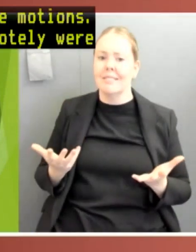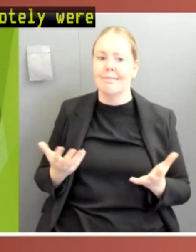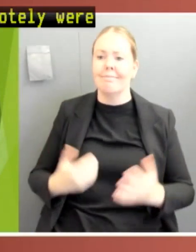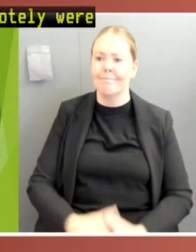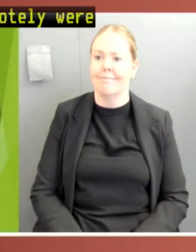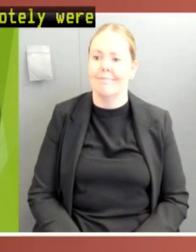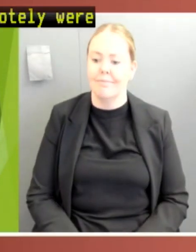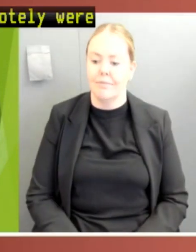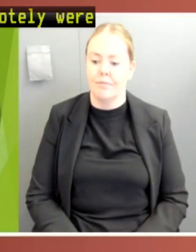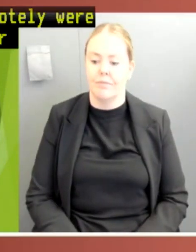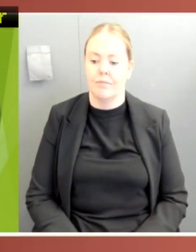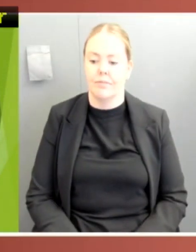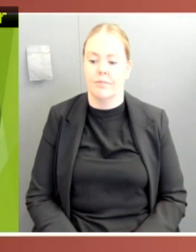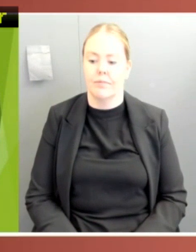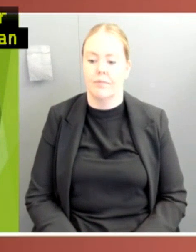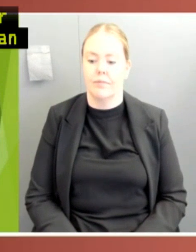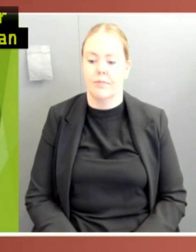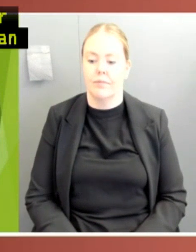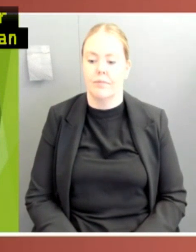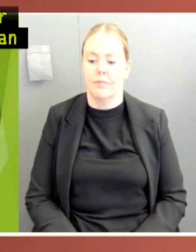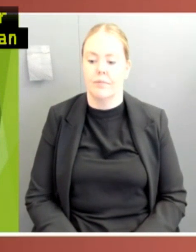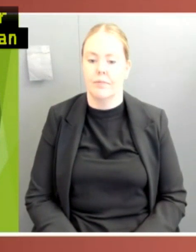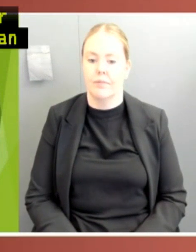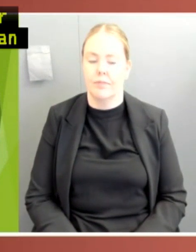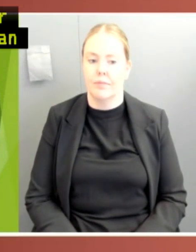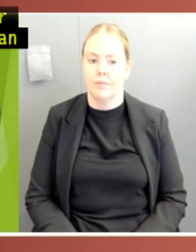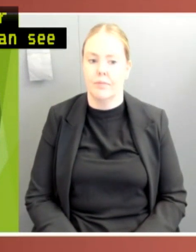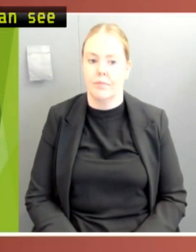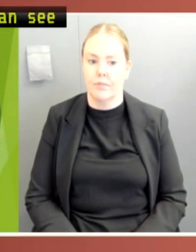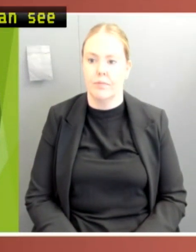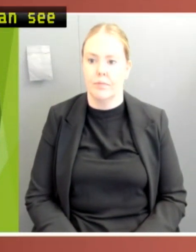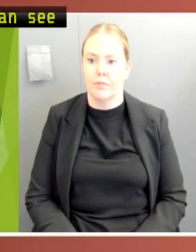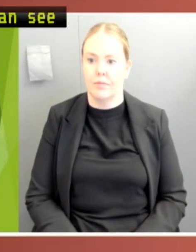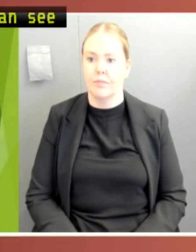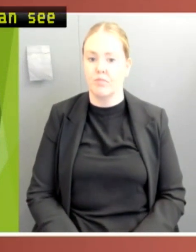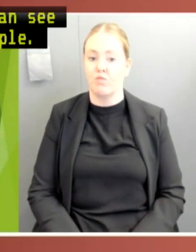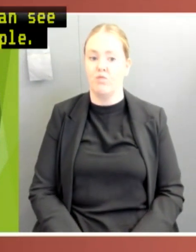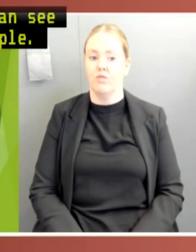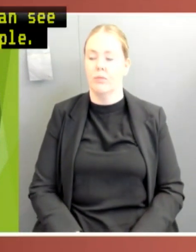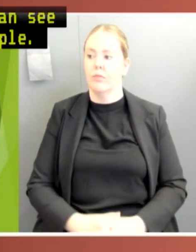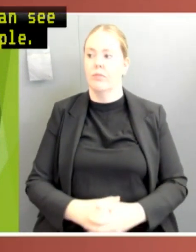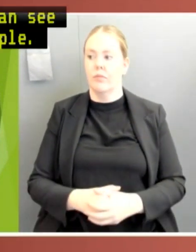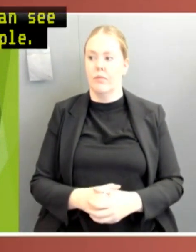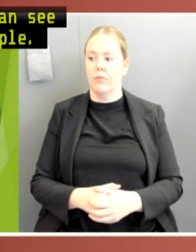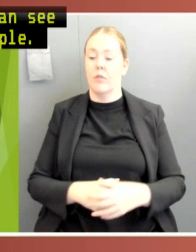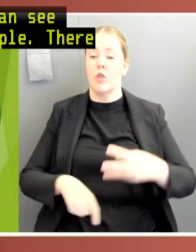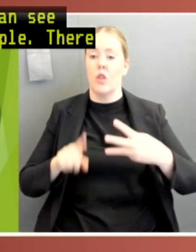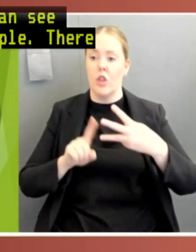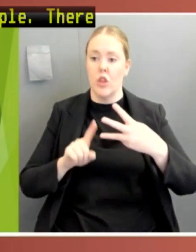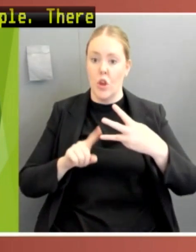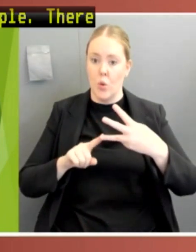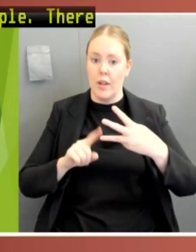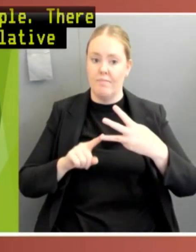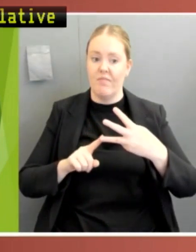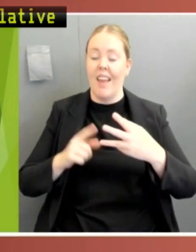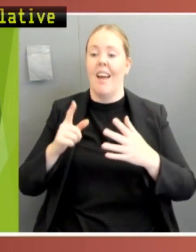The pandemic also exposed long-standing deficiencies in mechanisms of legislative oversight. While this problem is evident across a number of Australian jurisdictions, it's